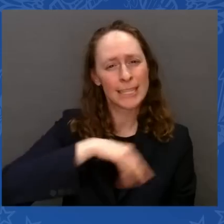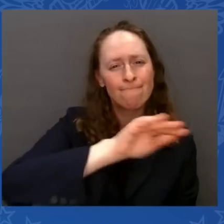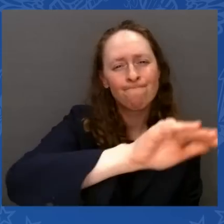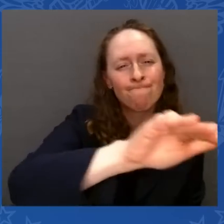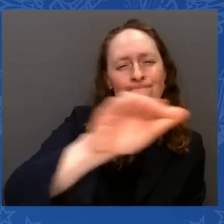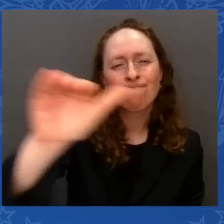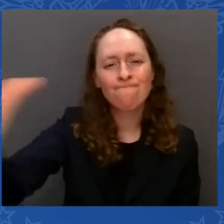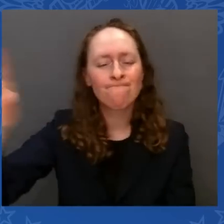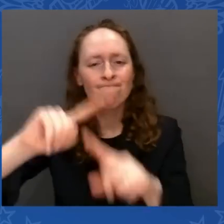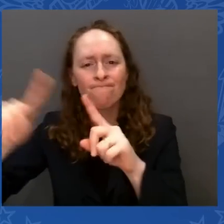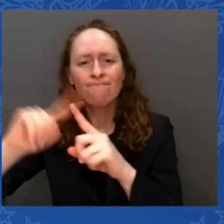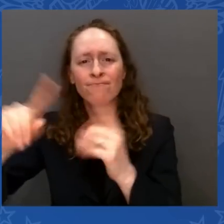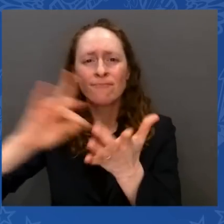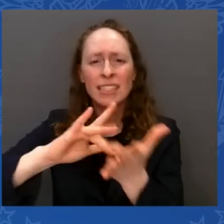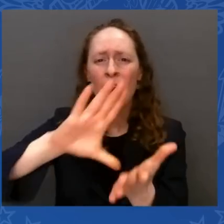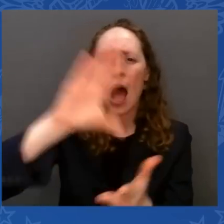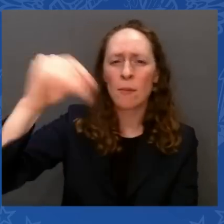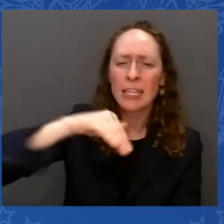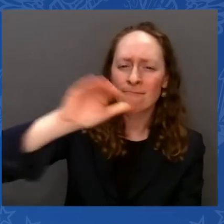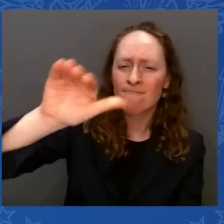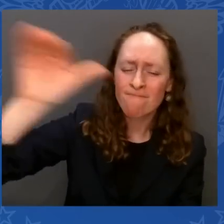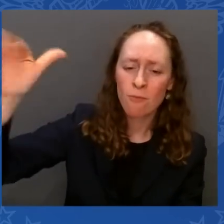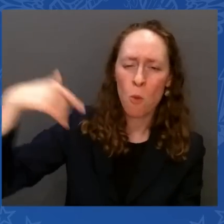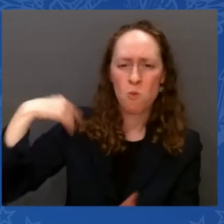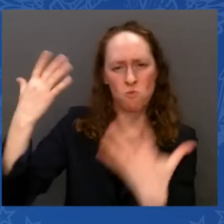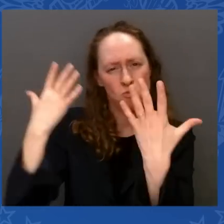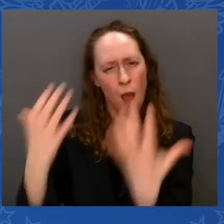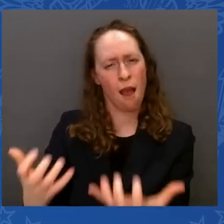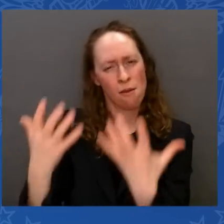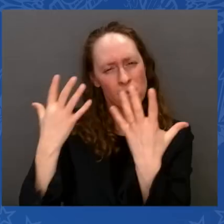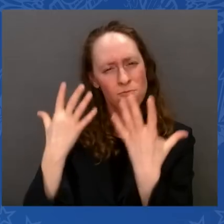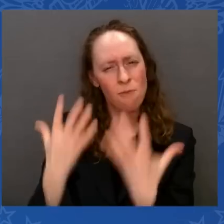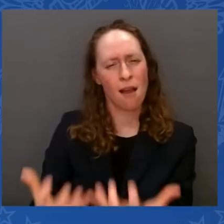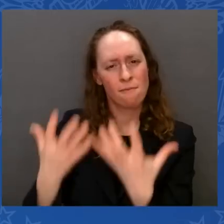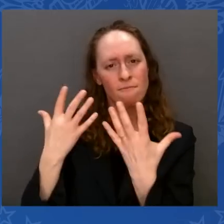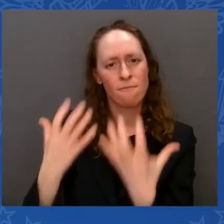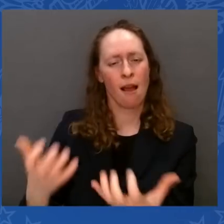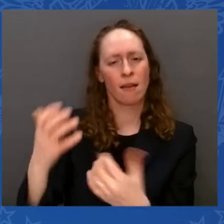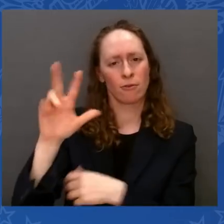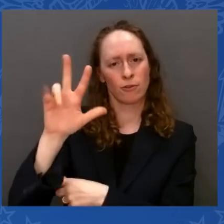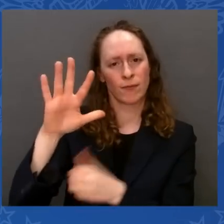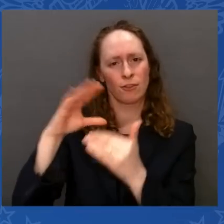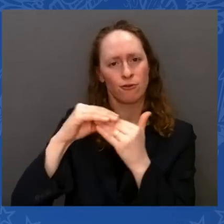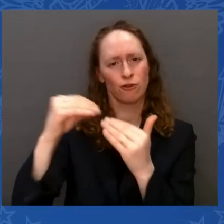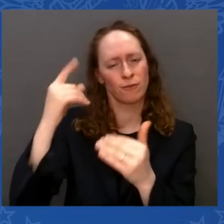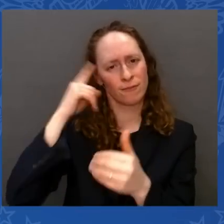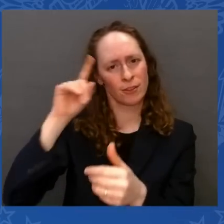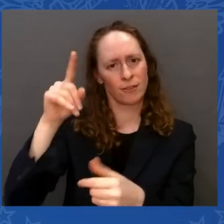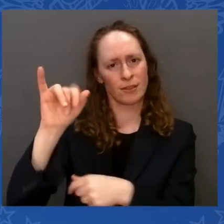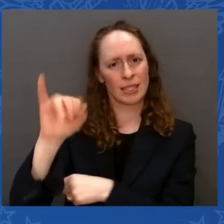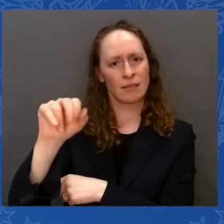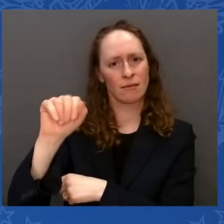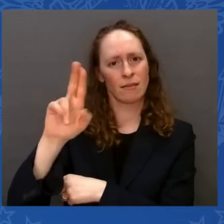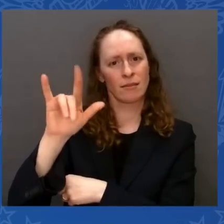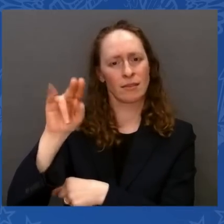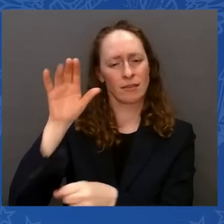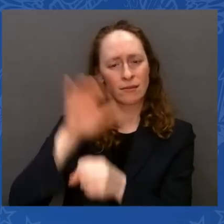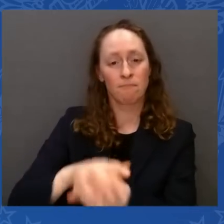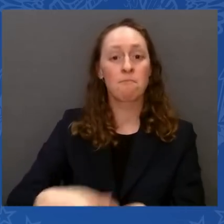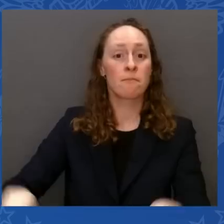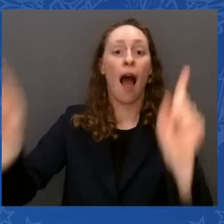just seniors. And today, Eli Lilly, the largest manufacturer of insulin in the United States of America,